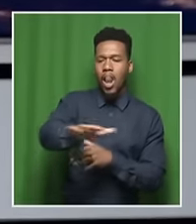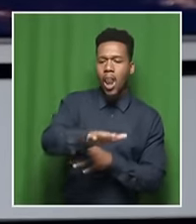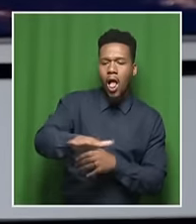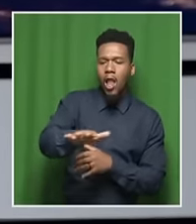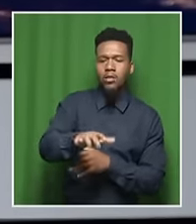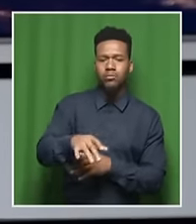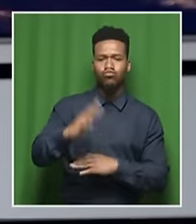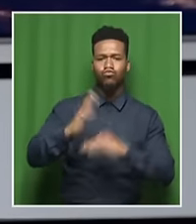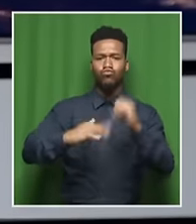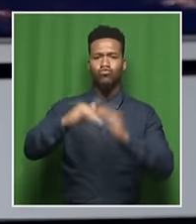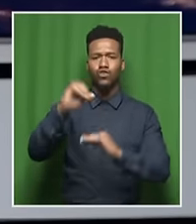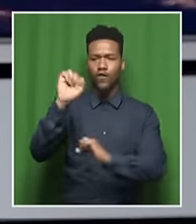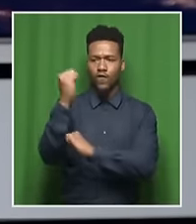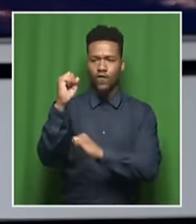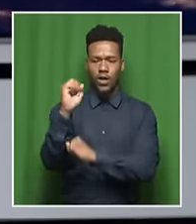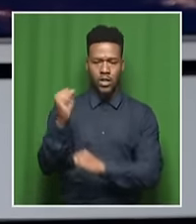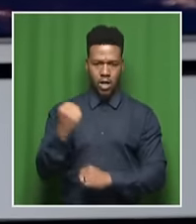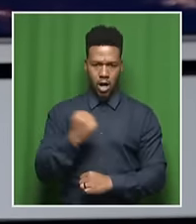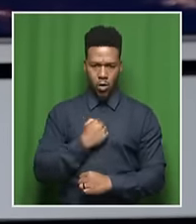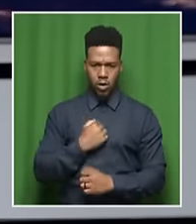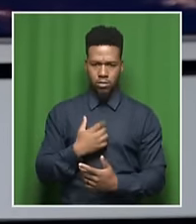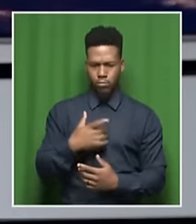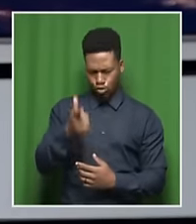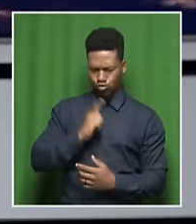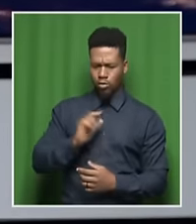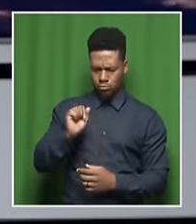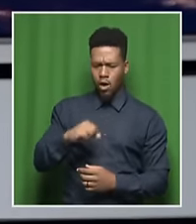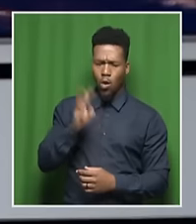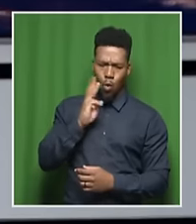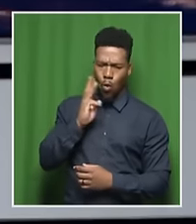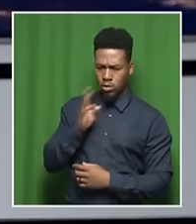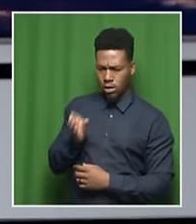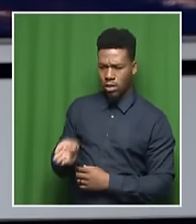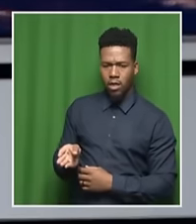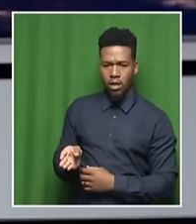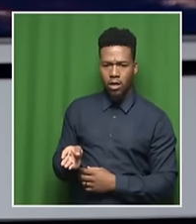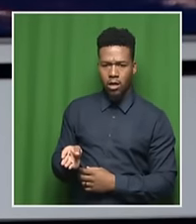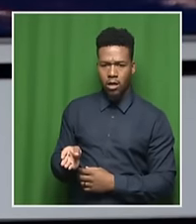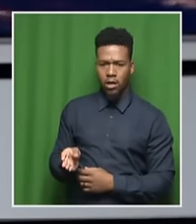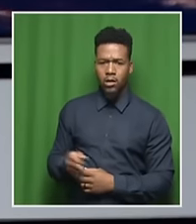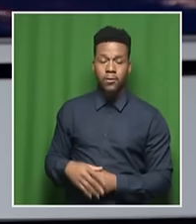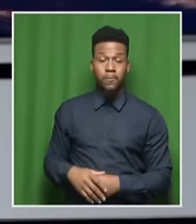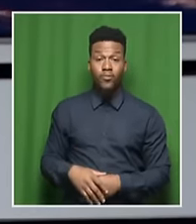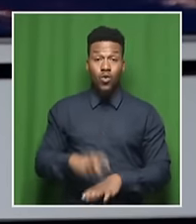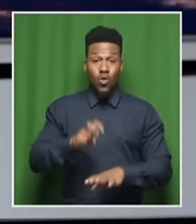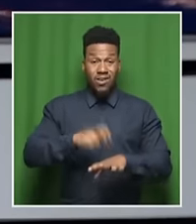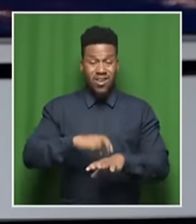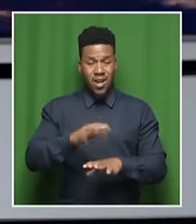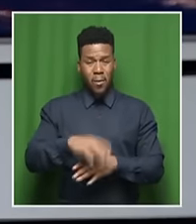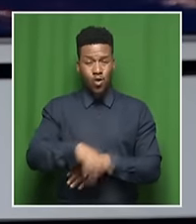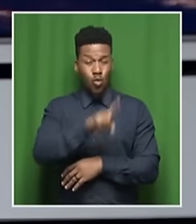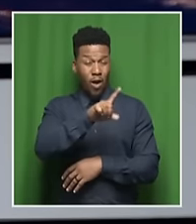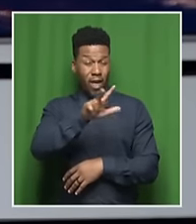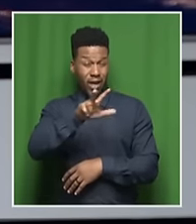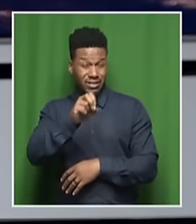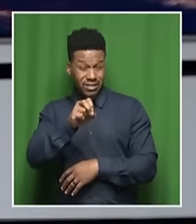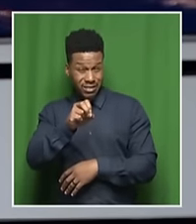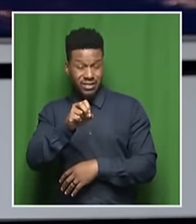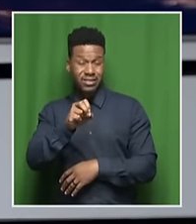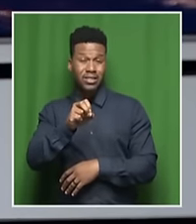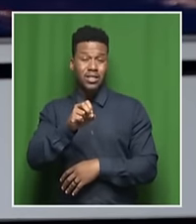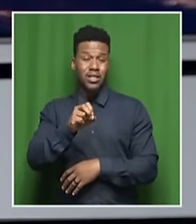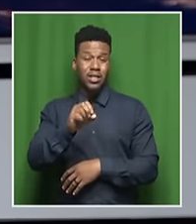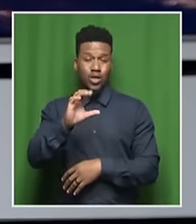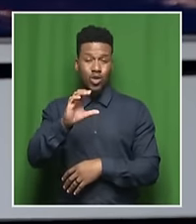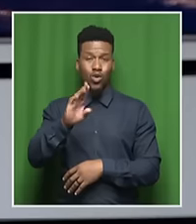told that there would be sufficient water. We need about 180 cubes of water to run our manufacturing process. It wasn't there. So we had to